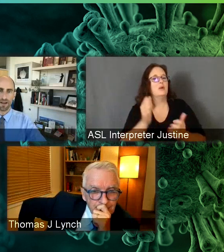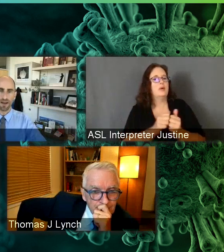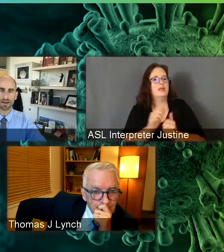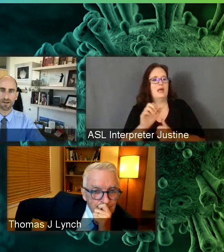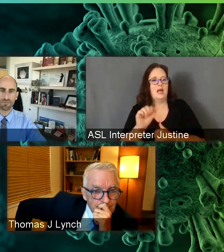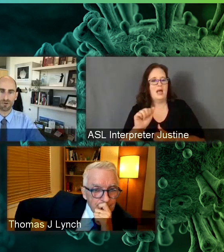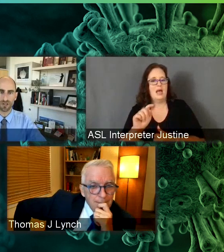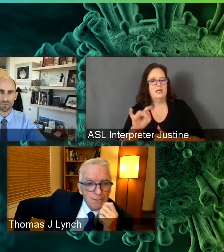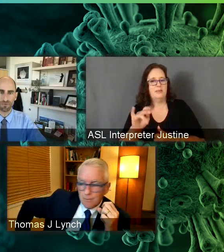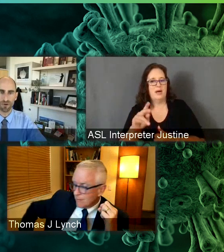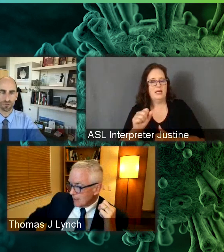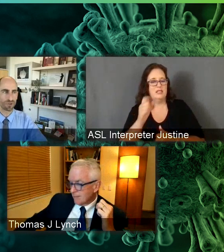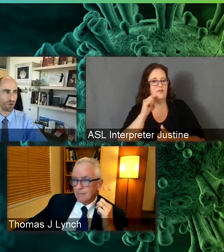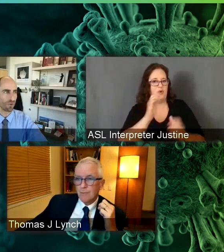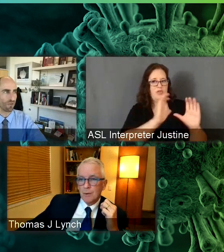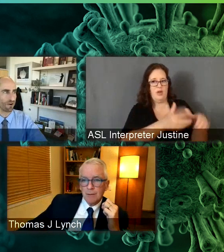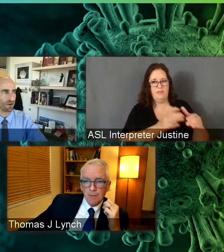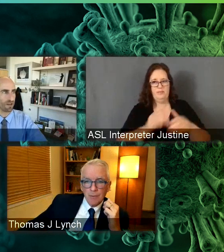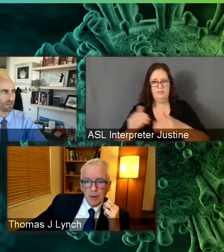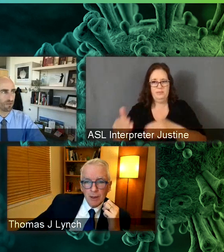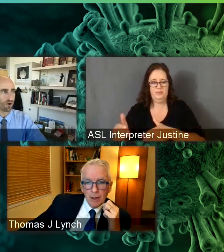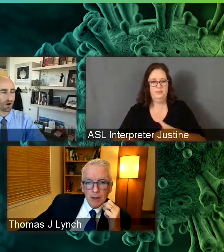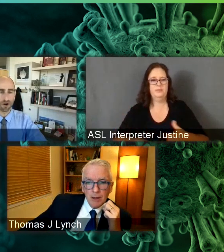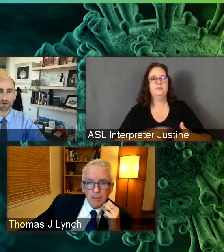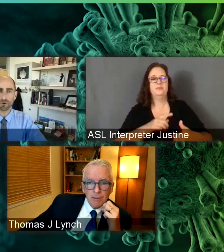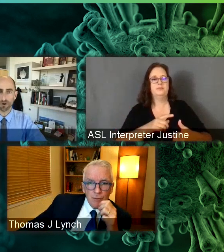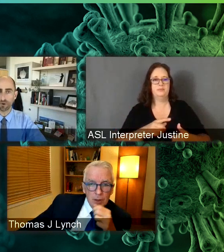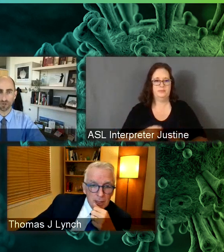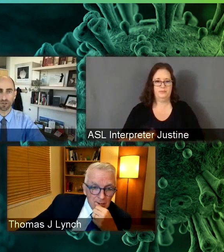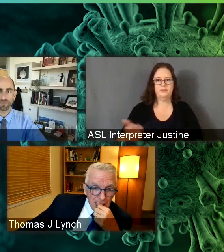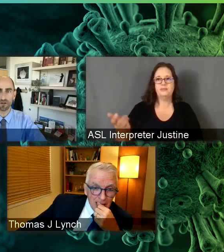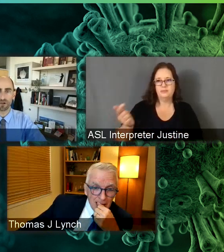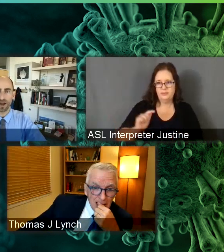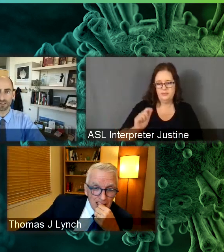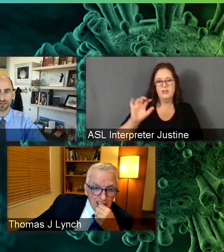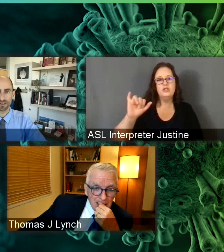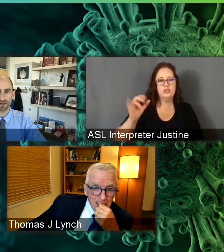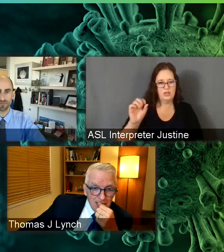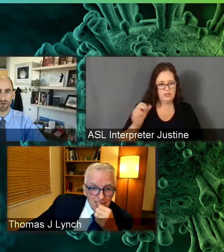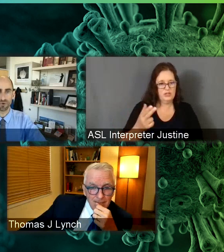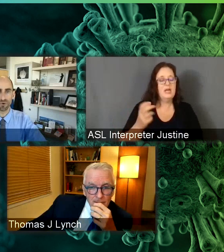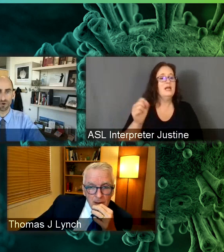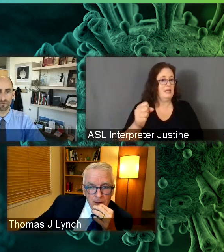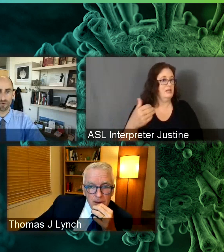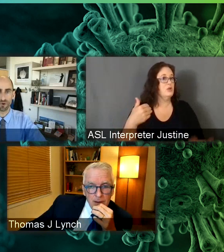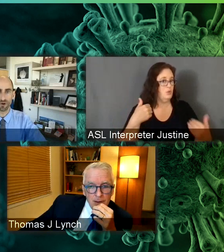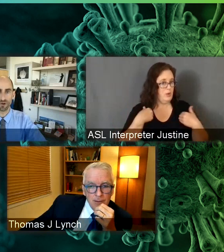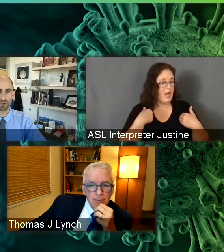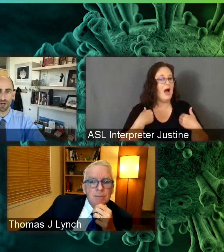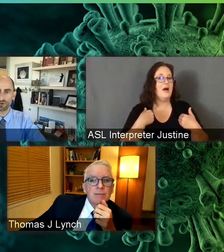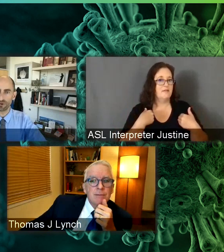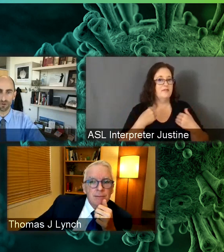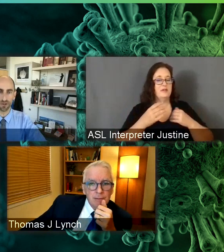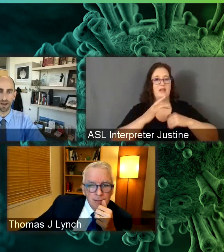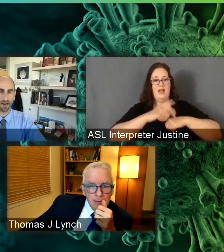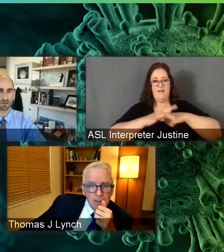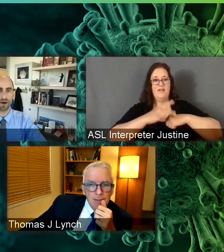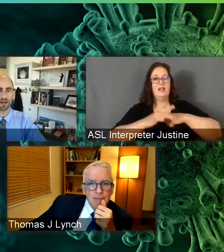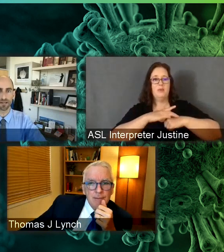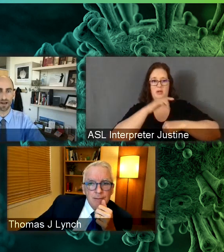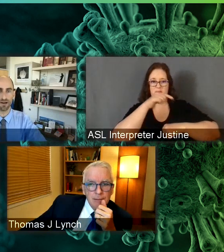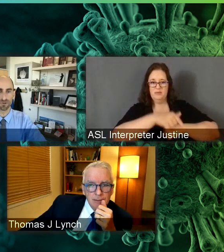Yeah, yeah, I can help address some of those. So there is there are a number of commercially available assays that can be ordered for general